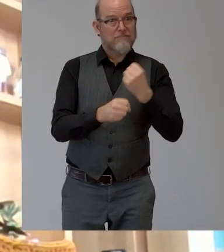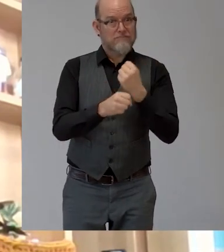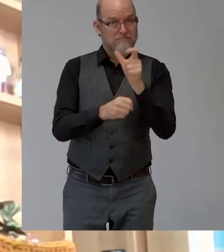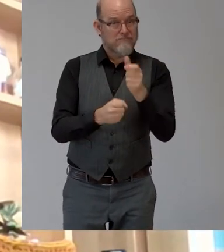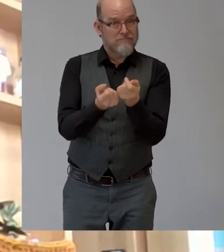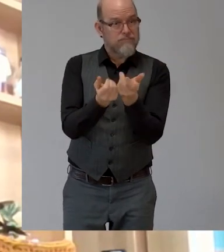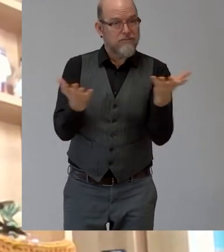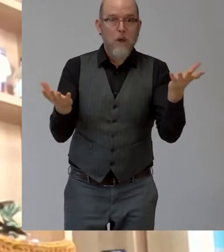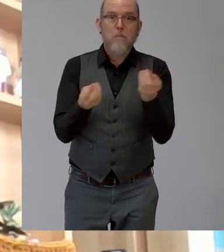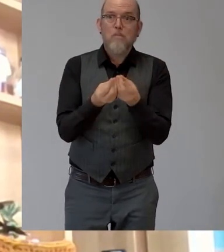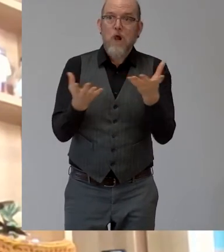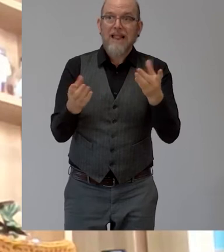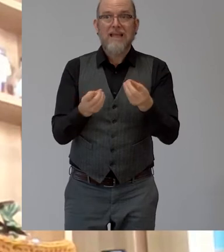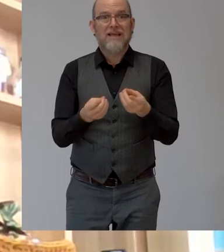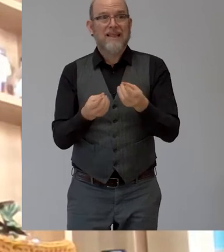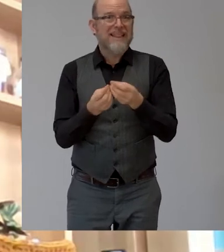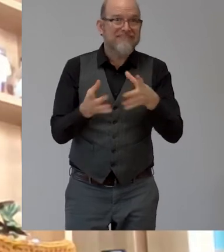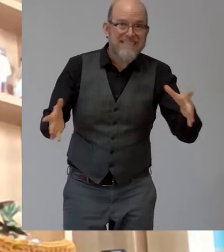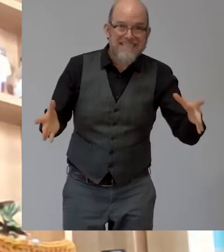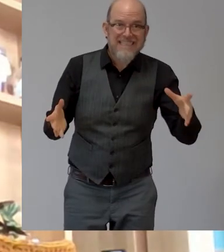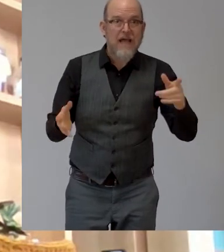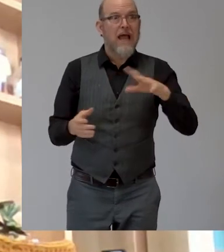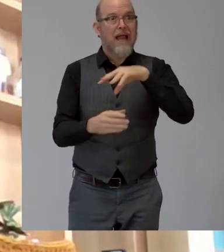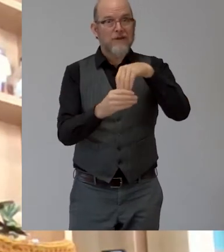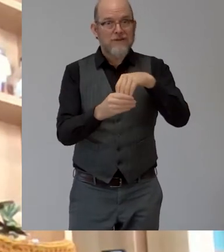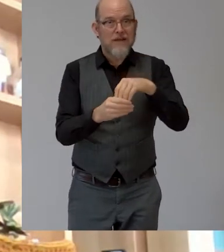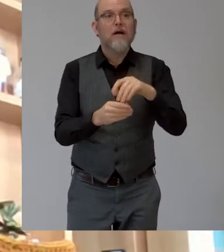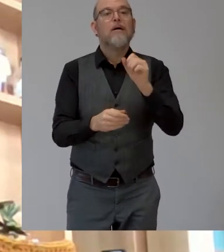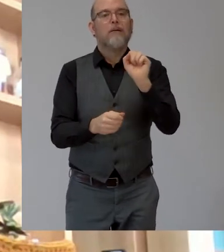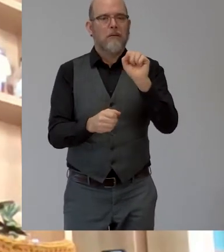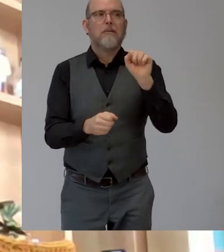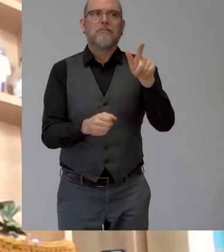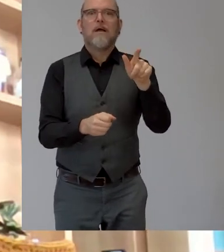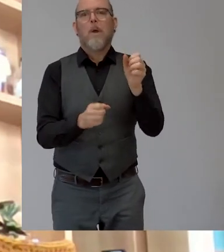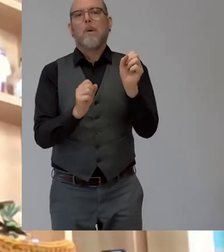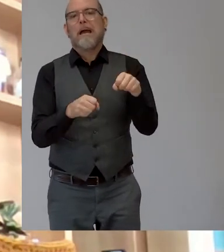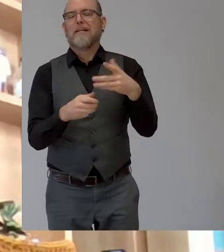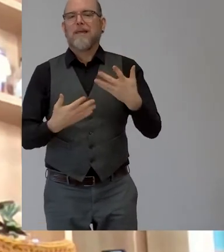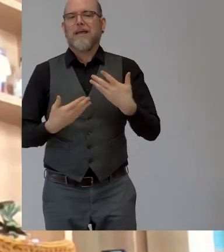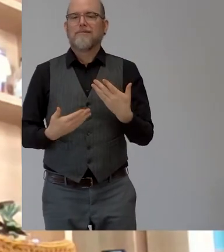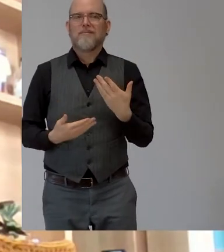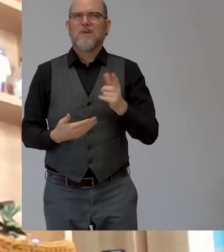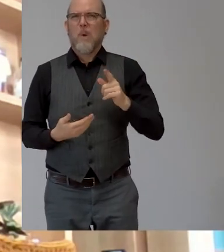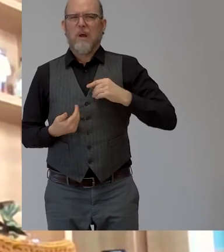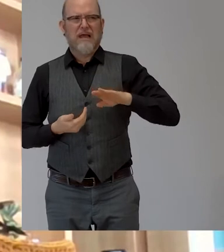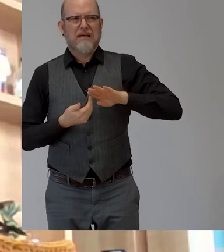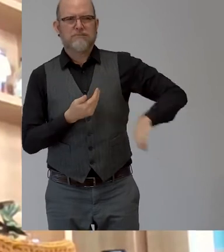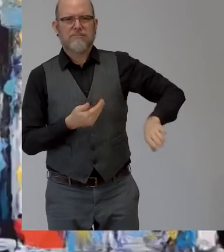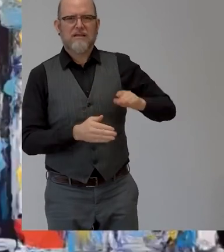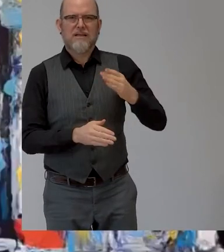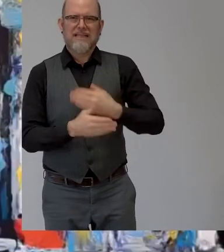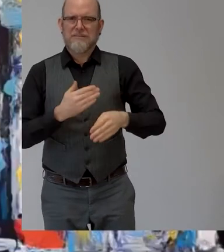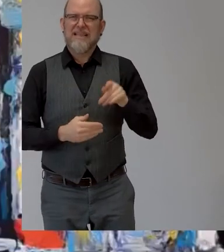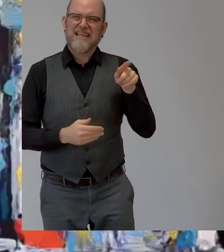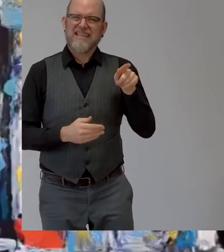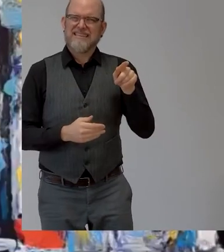inclusive and that the applicants should not be denied position based on disability and will be provided with an accessible workplace i see now